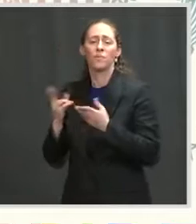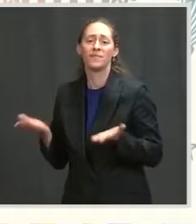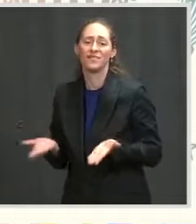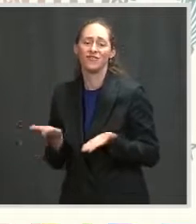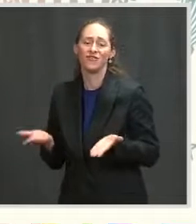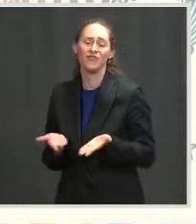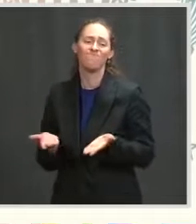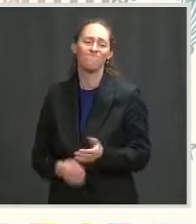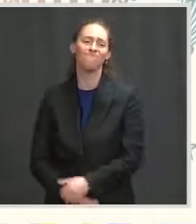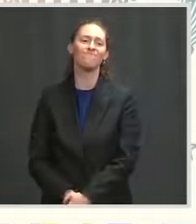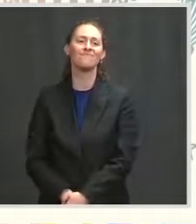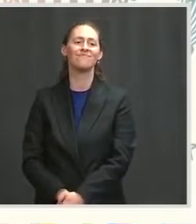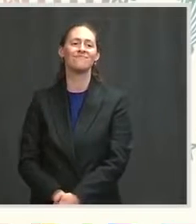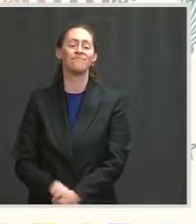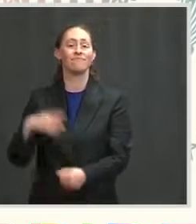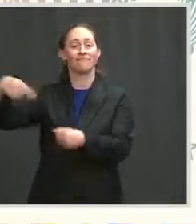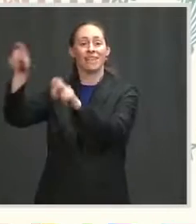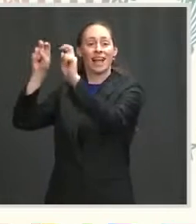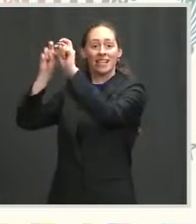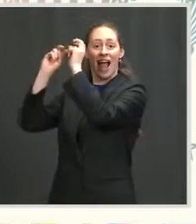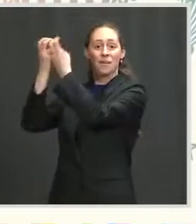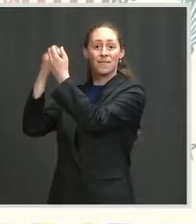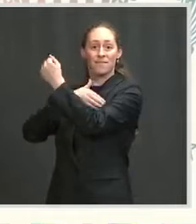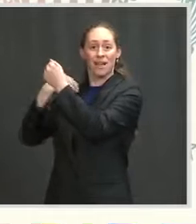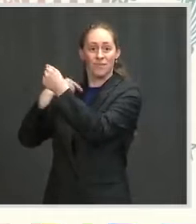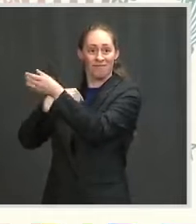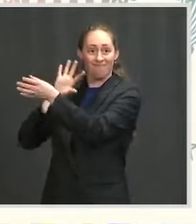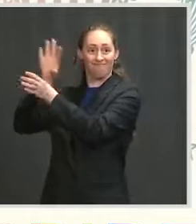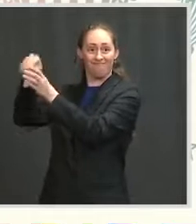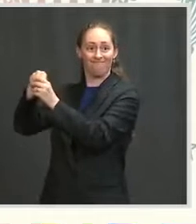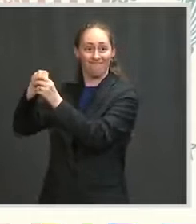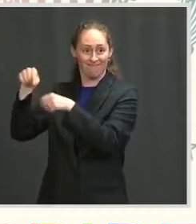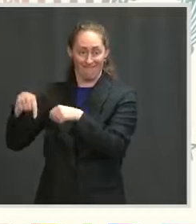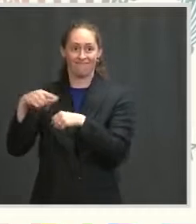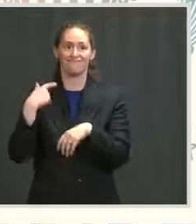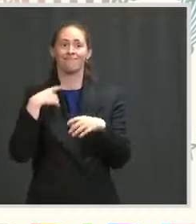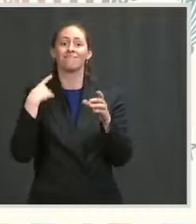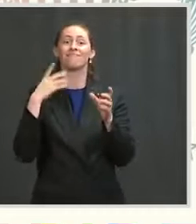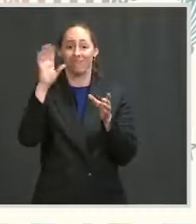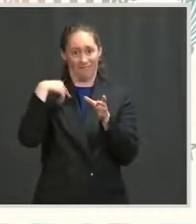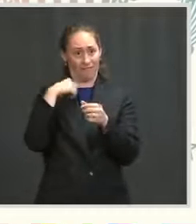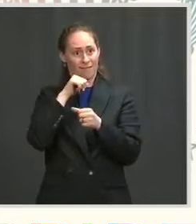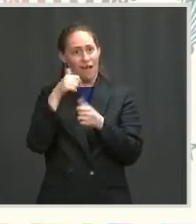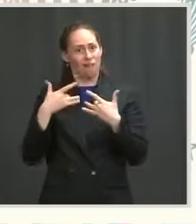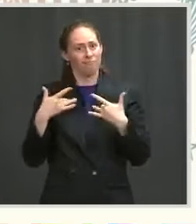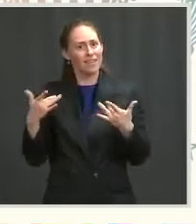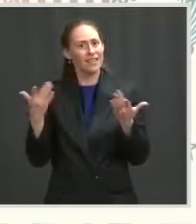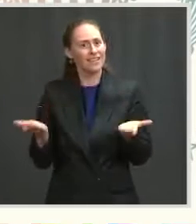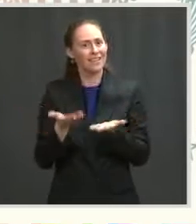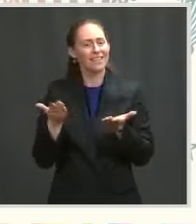Even for a cabinet member, got to tell you, being in the East Room is not something you get to do every day and certainly not often two days in a row.